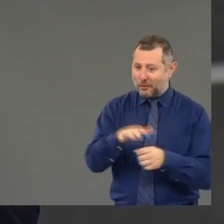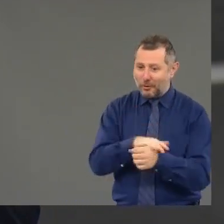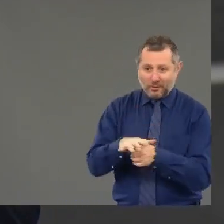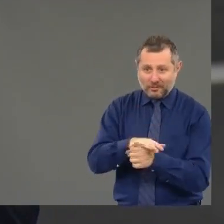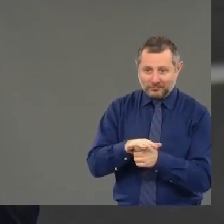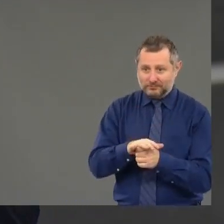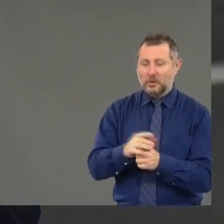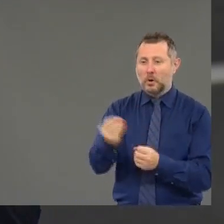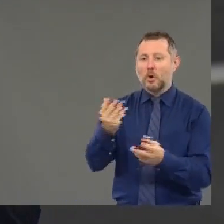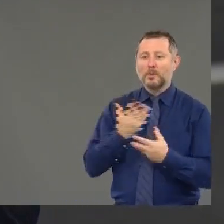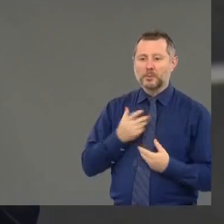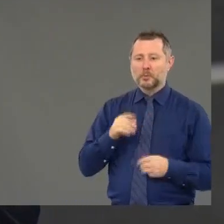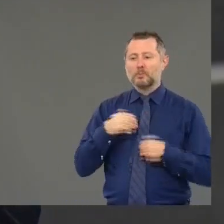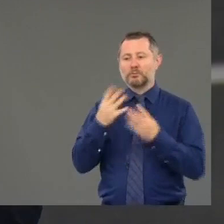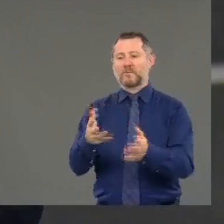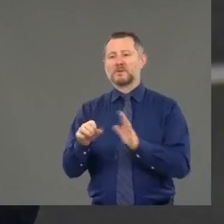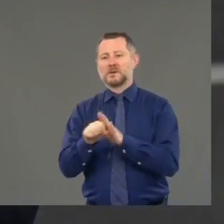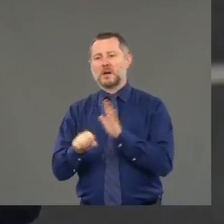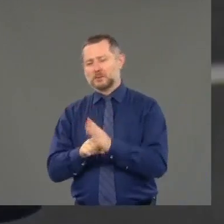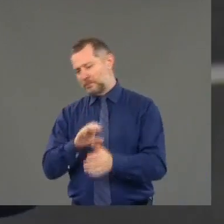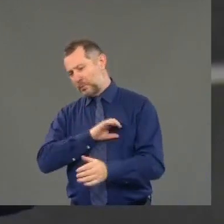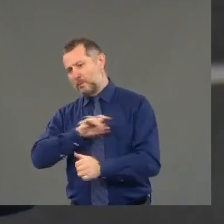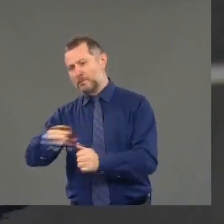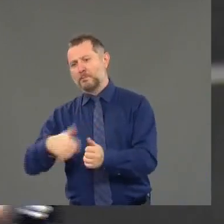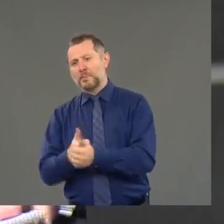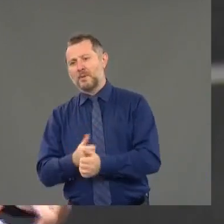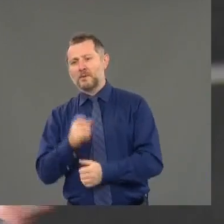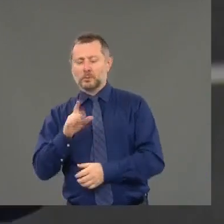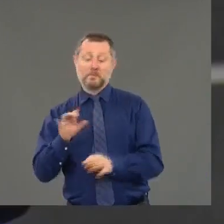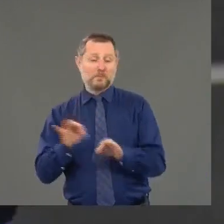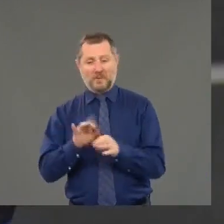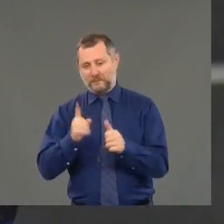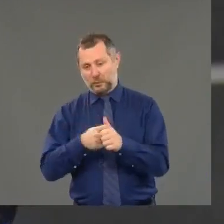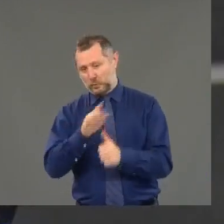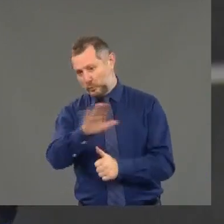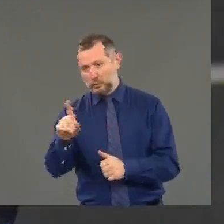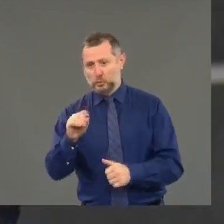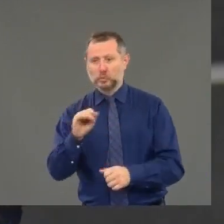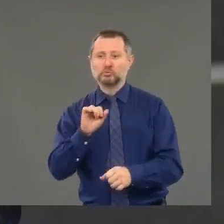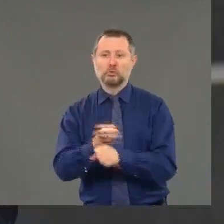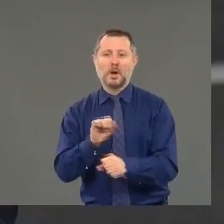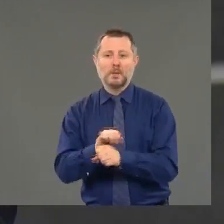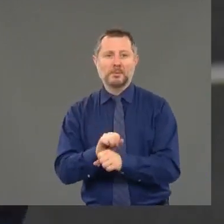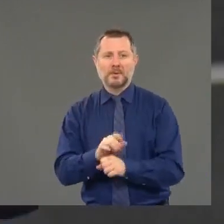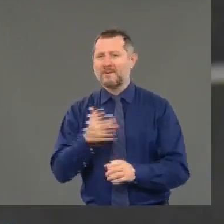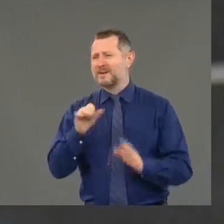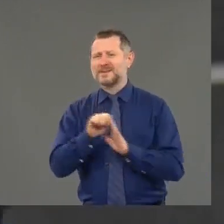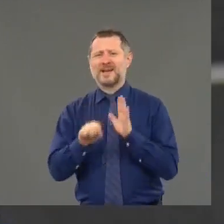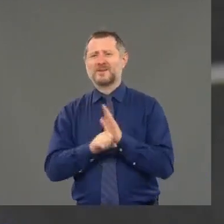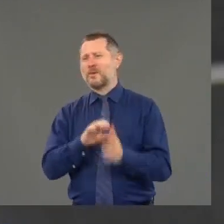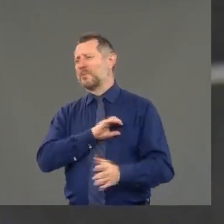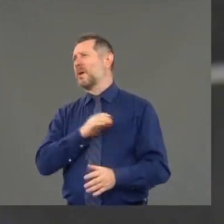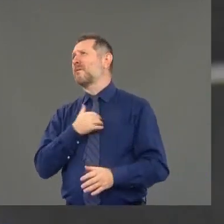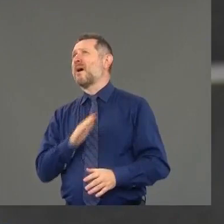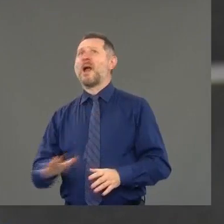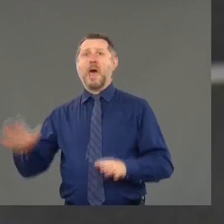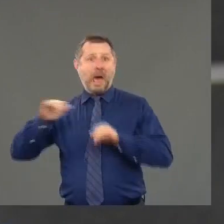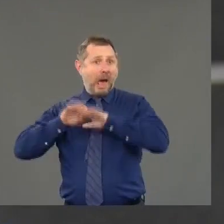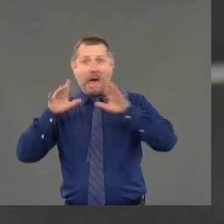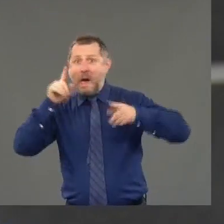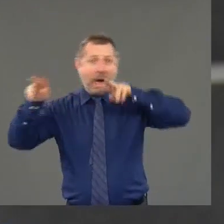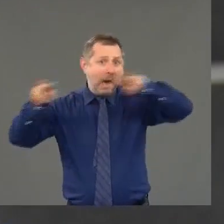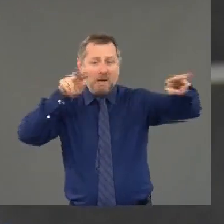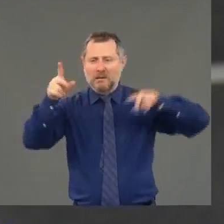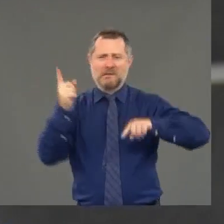we'll provide state police backup help, but they have to do their job. I can't use the state police everywhere in this state. Uh,